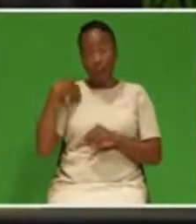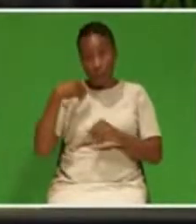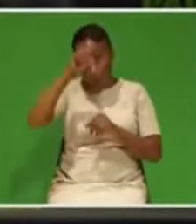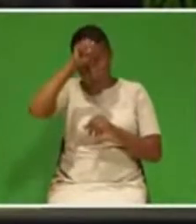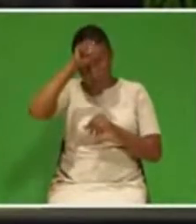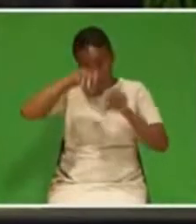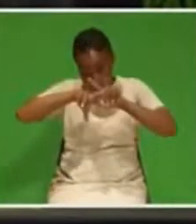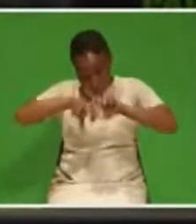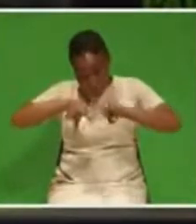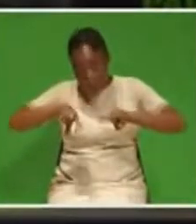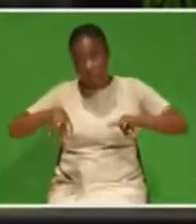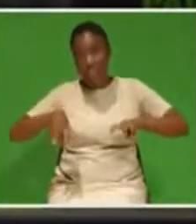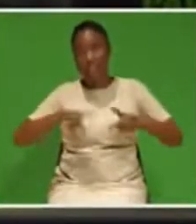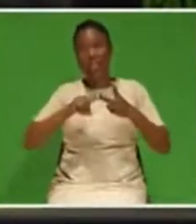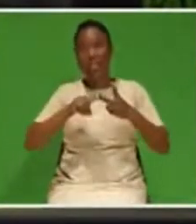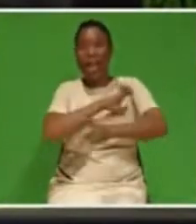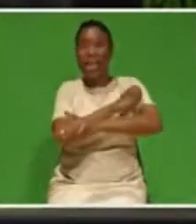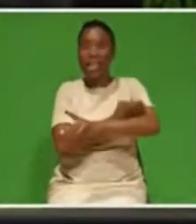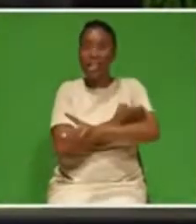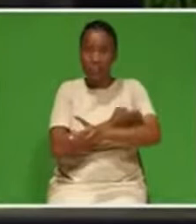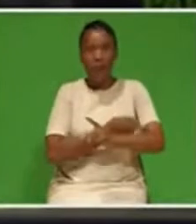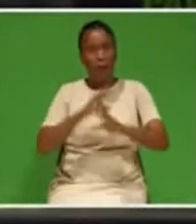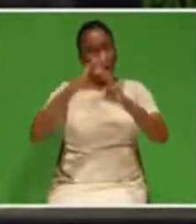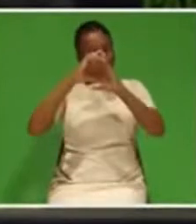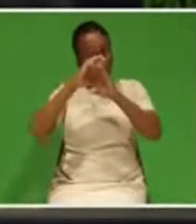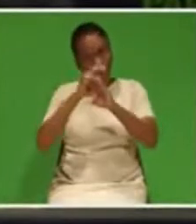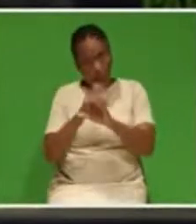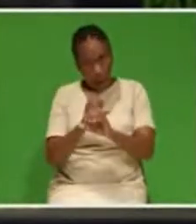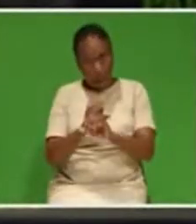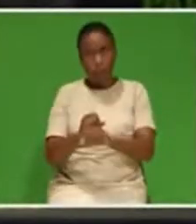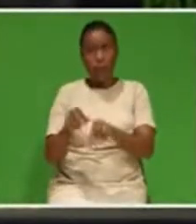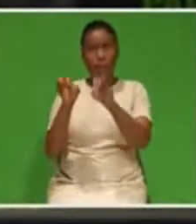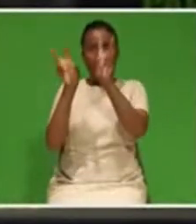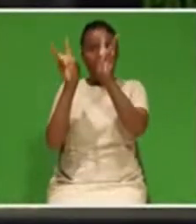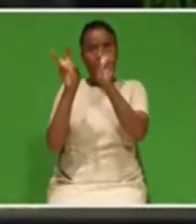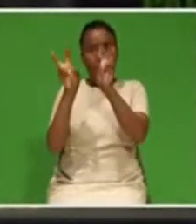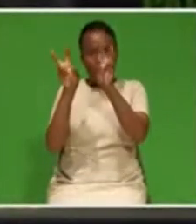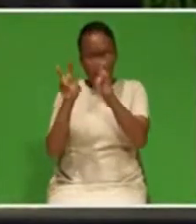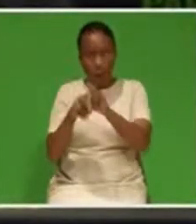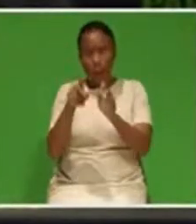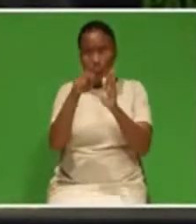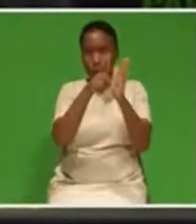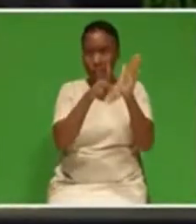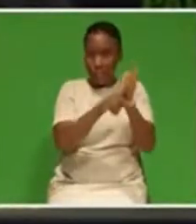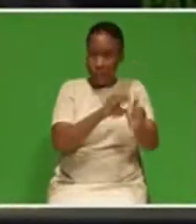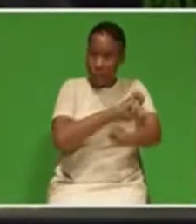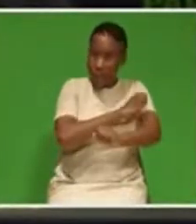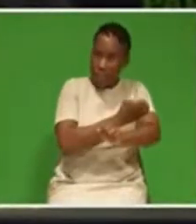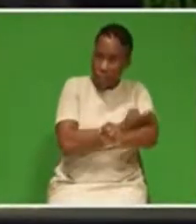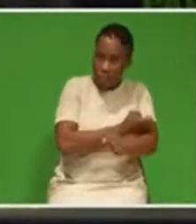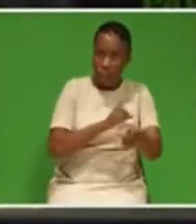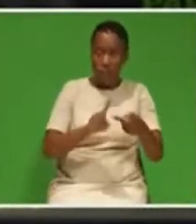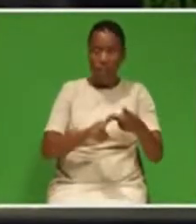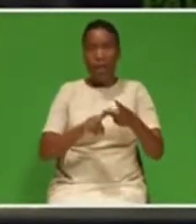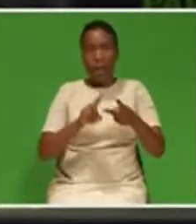deals with matters of energy policy as well as mineral resources. Beyond